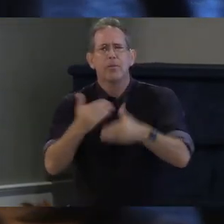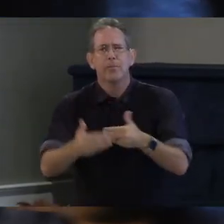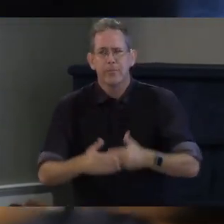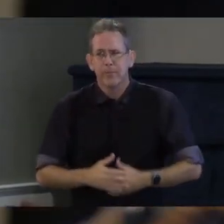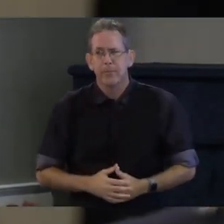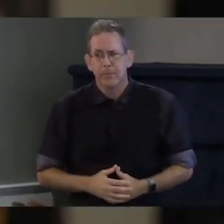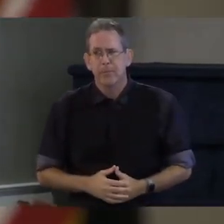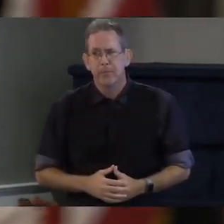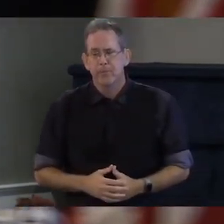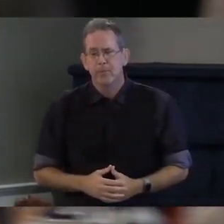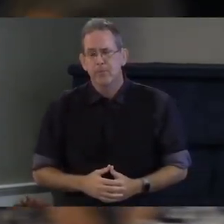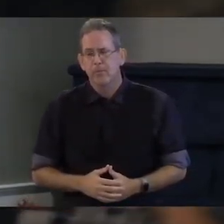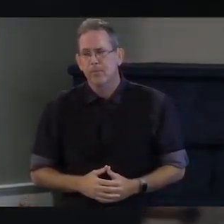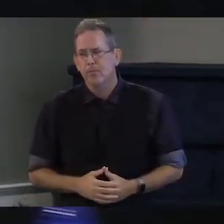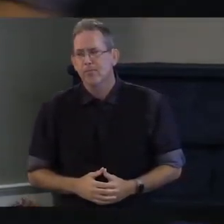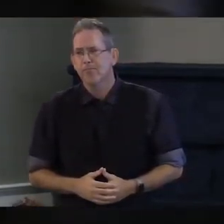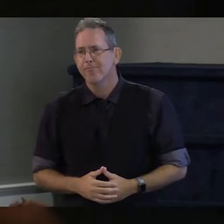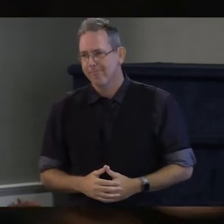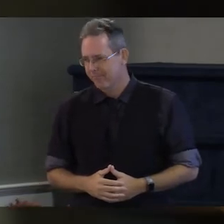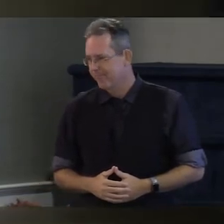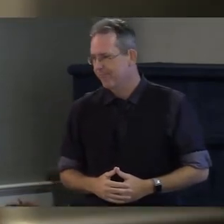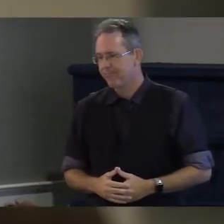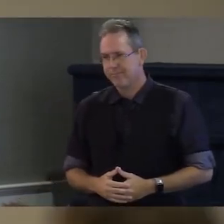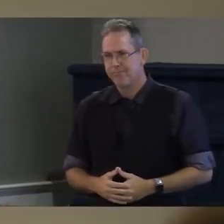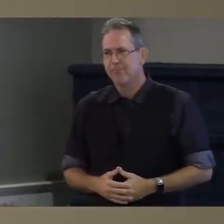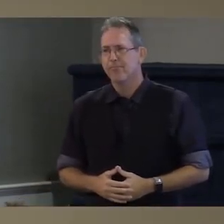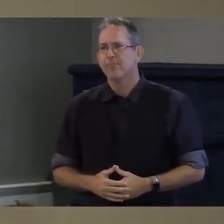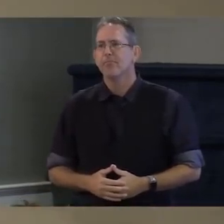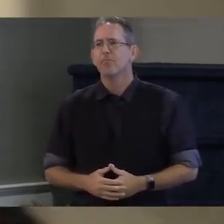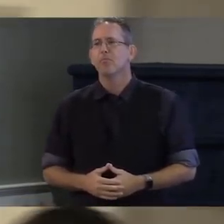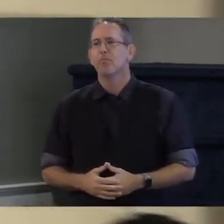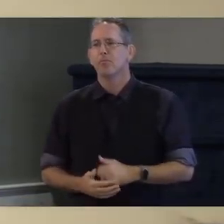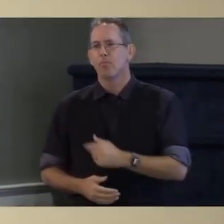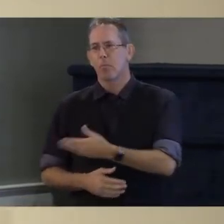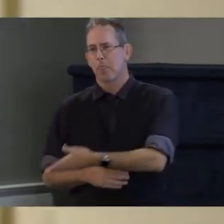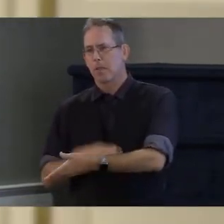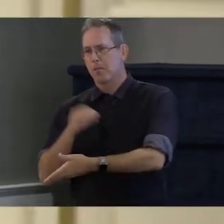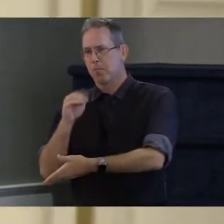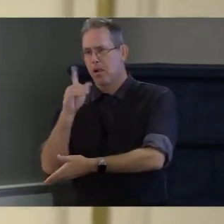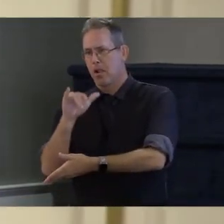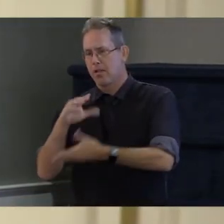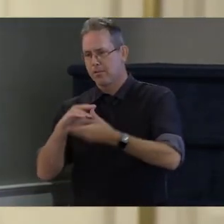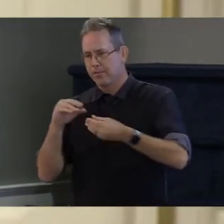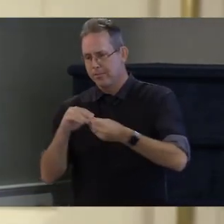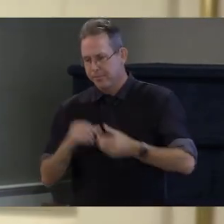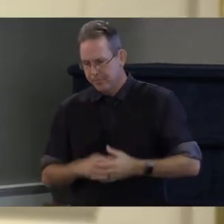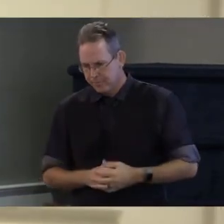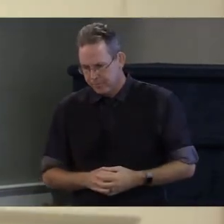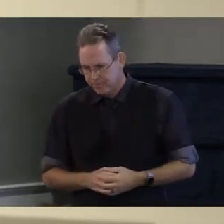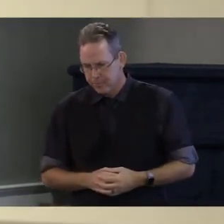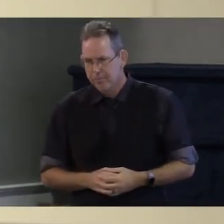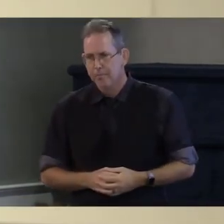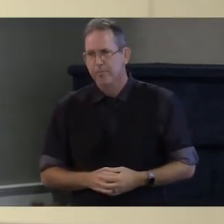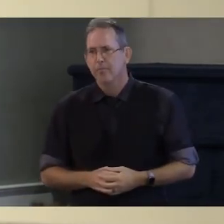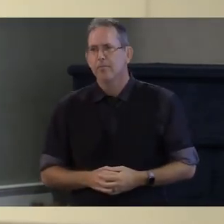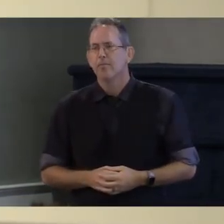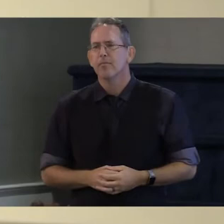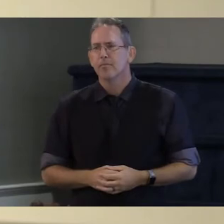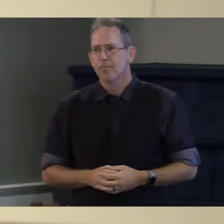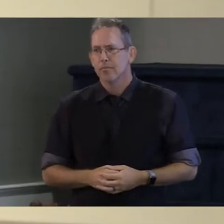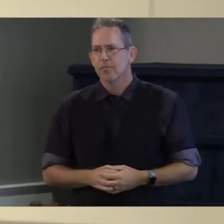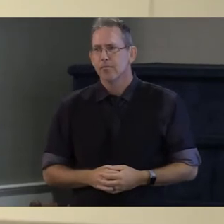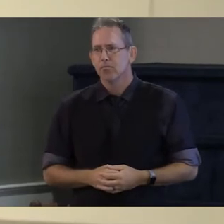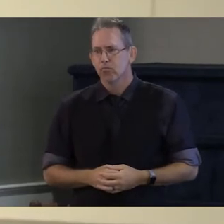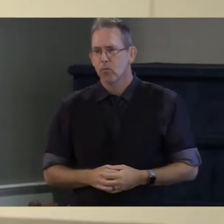molly gray we'll we'll go to you first with this next question how will you address the crisis of lack of attendant